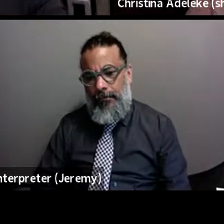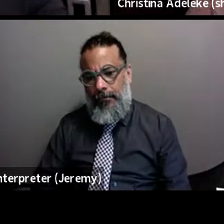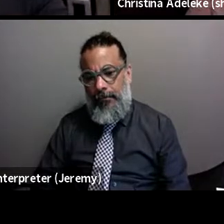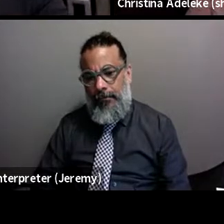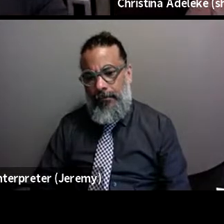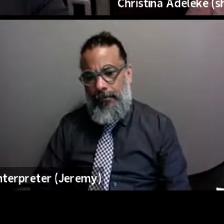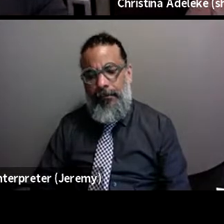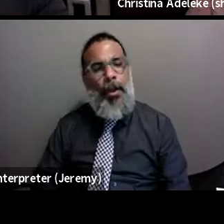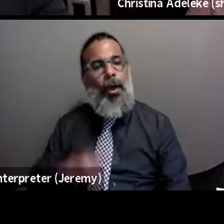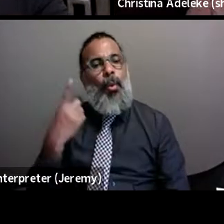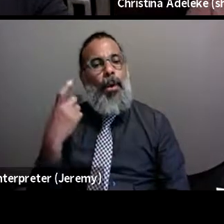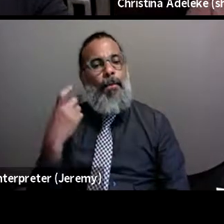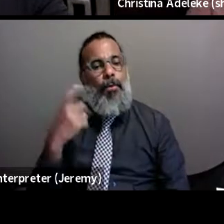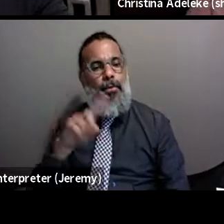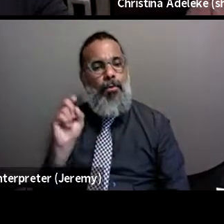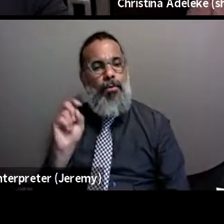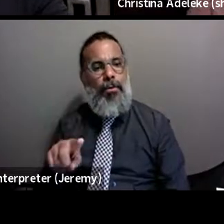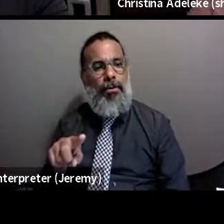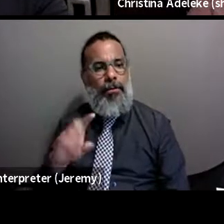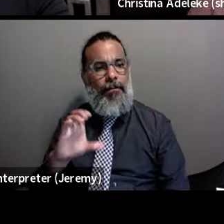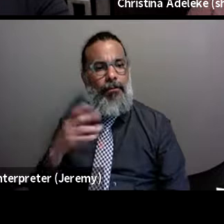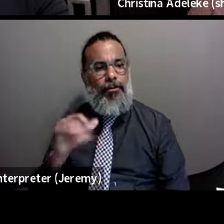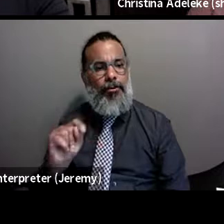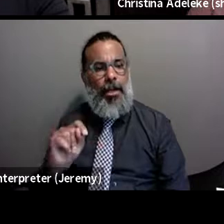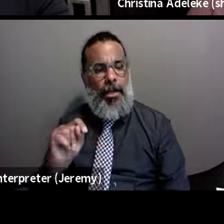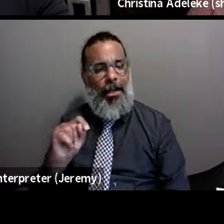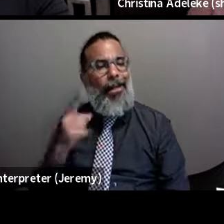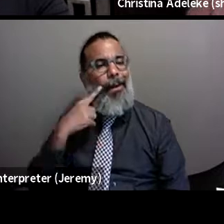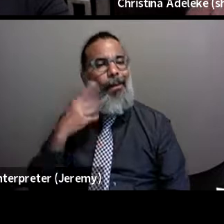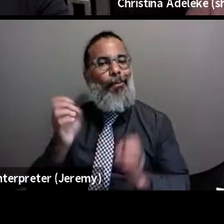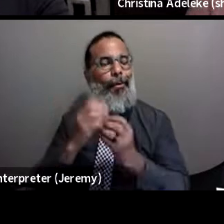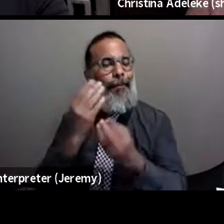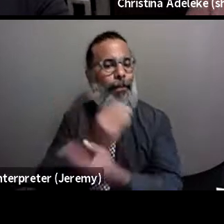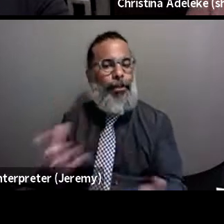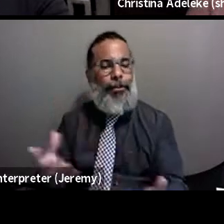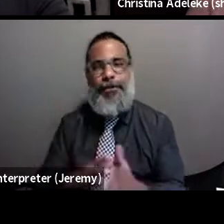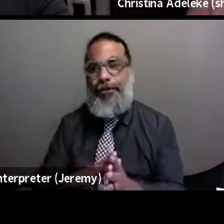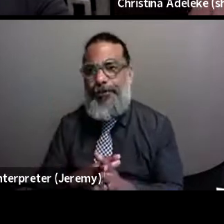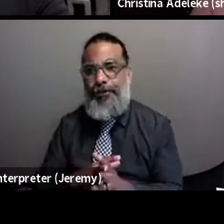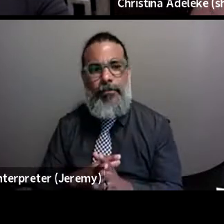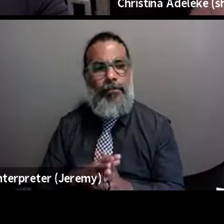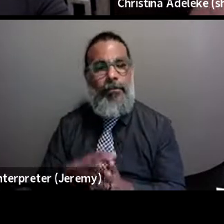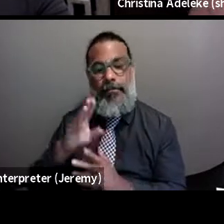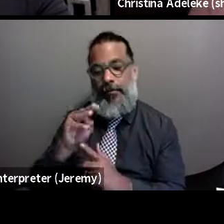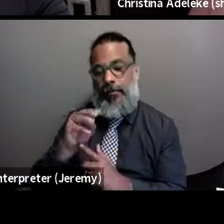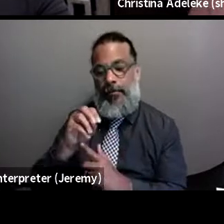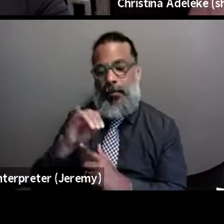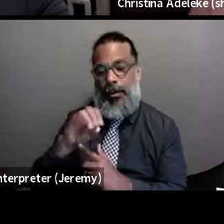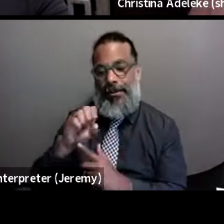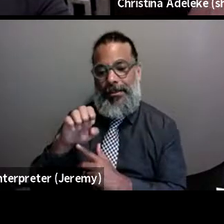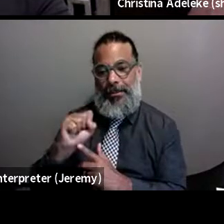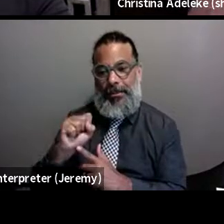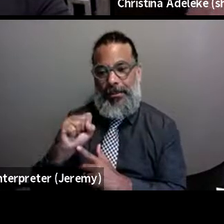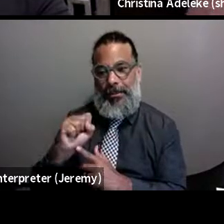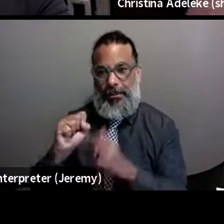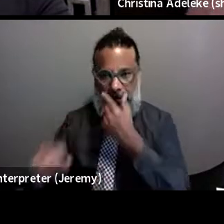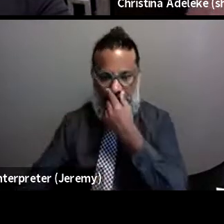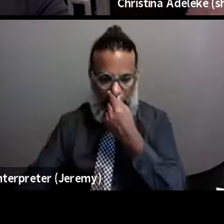All right, one more question from the chat, and I think this is more of an informational question. Moises, when you were talking about